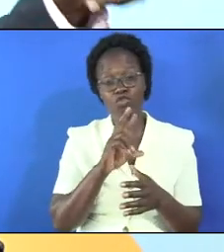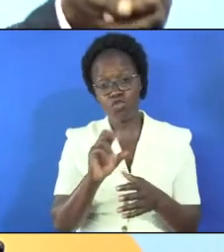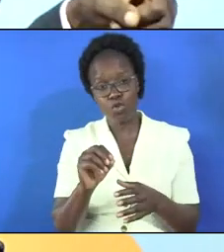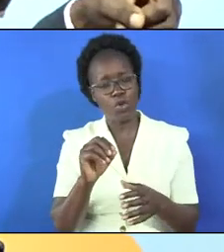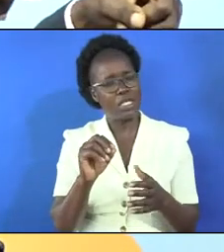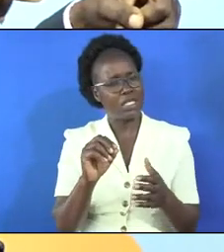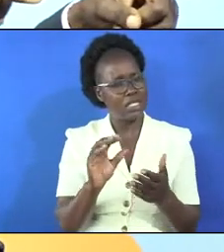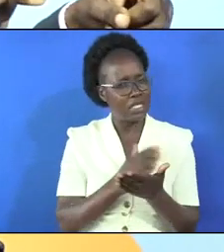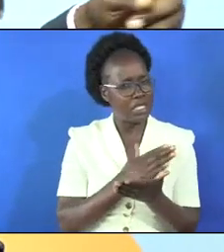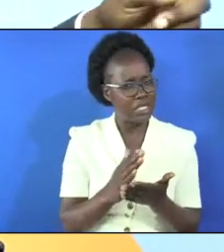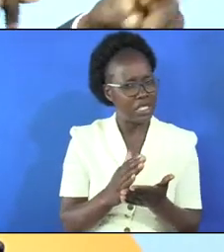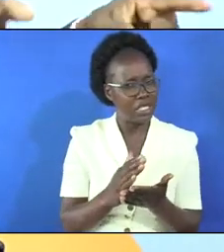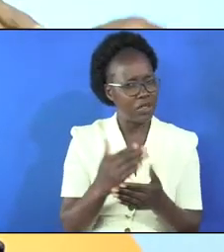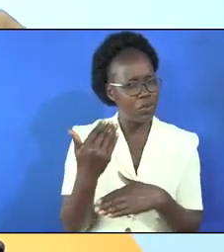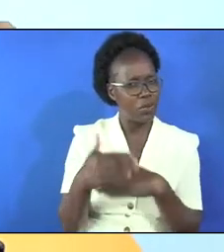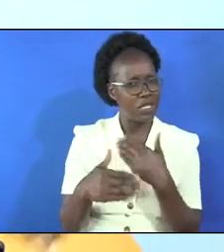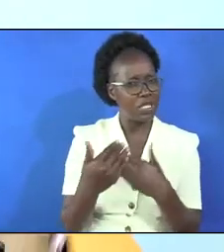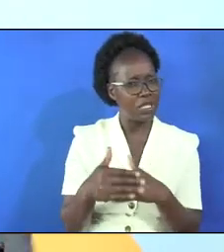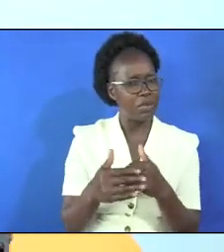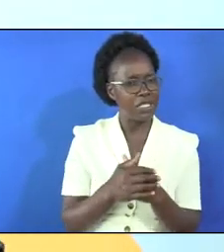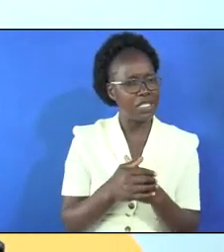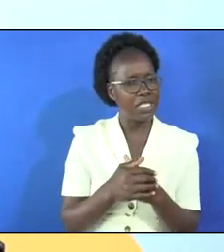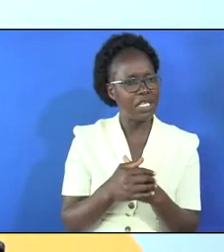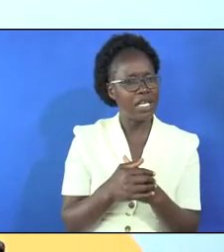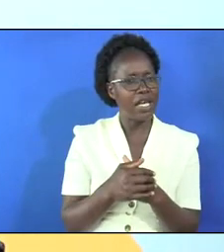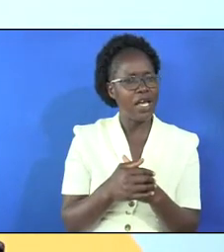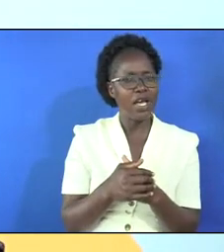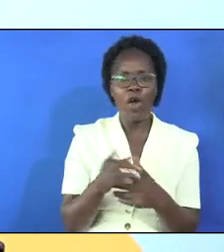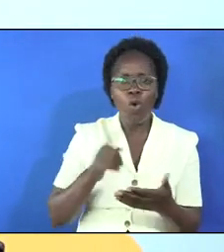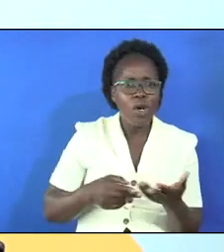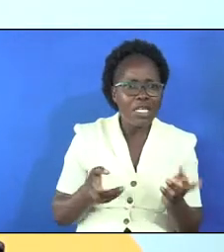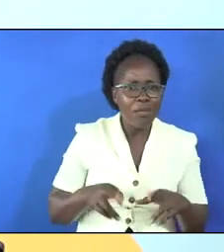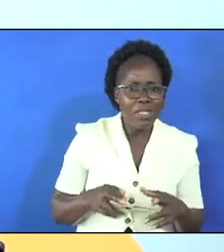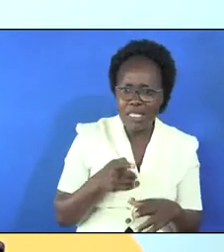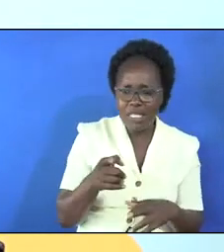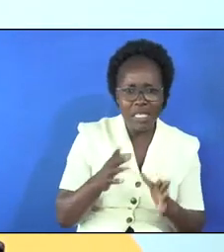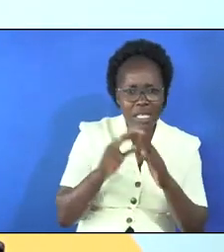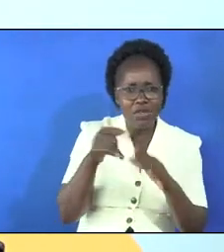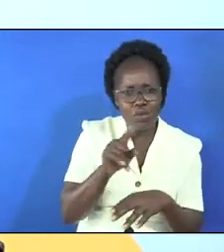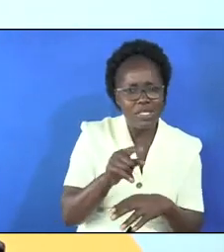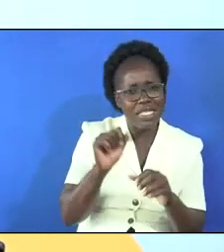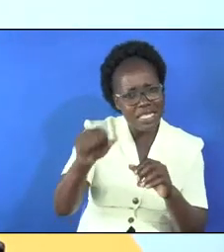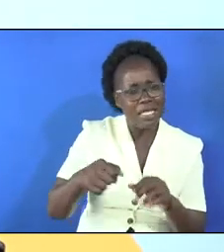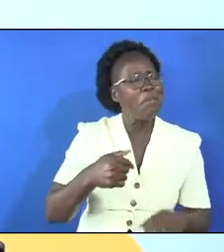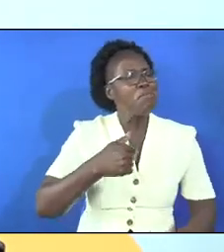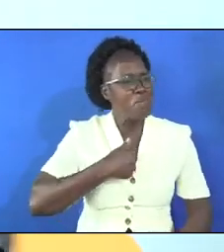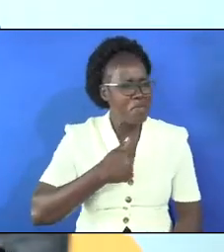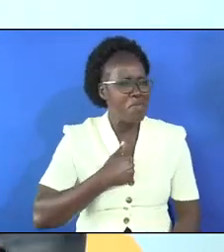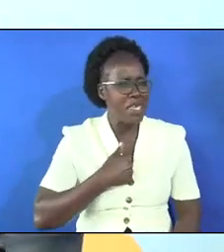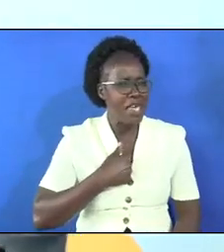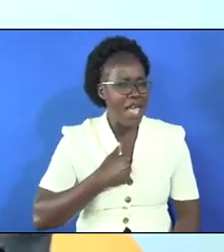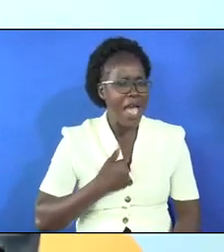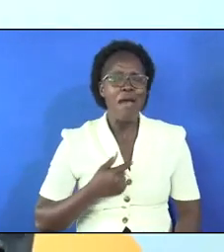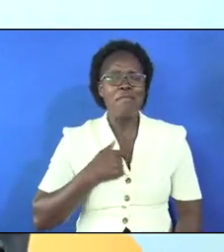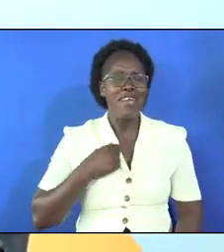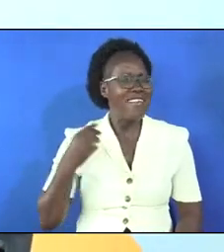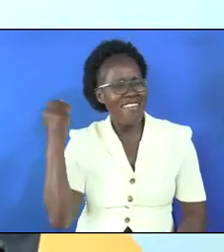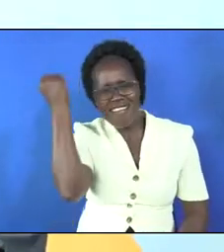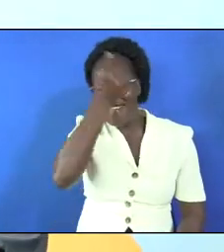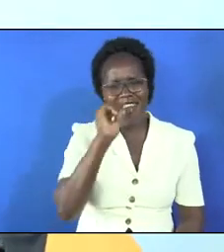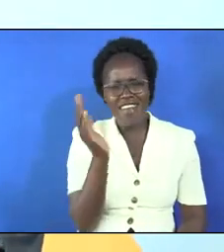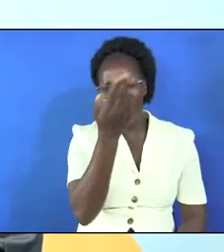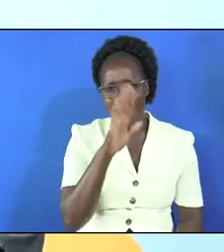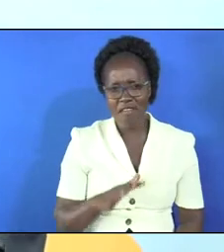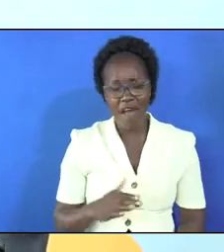as she was sharing with the neighbors the never said you mean that is what is happening with you at yes me over my dead body